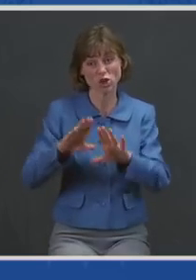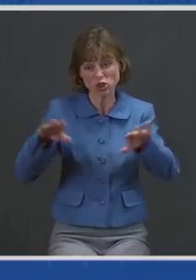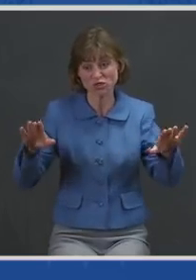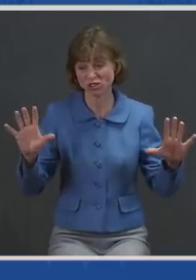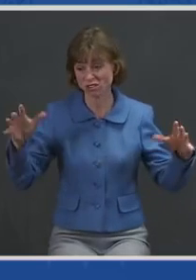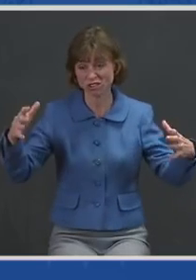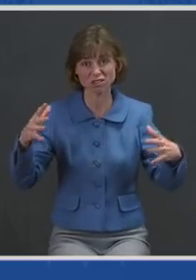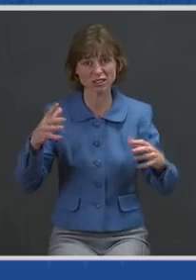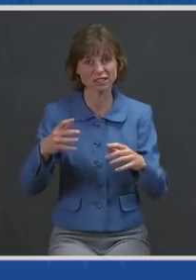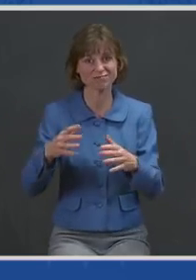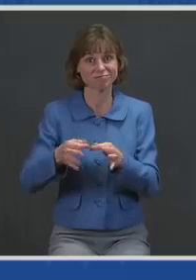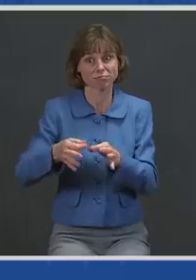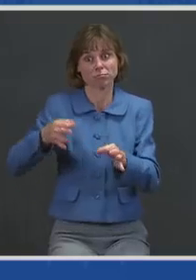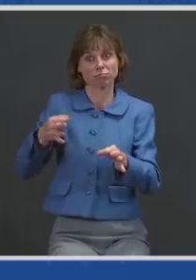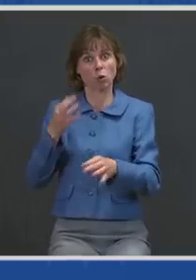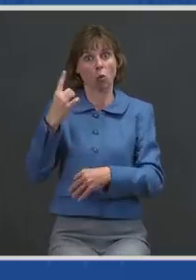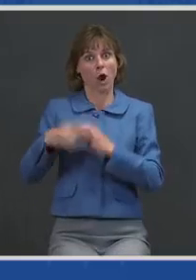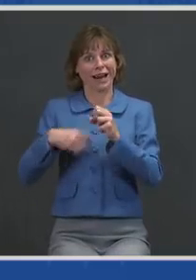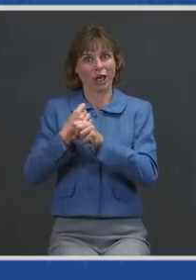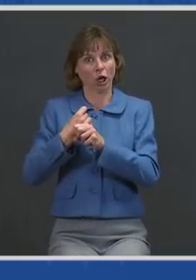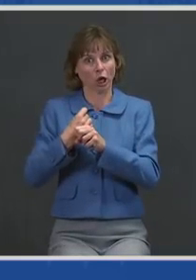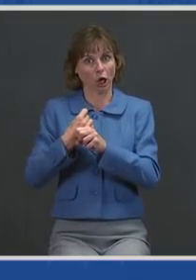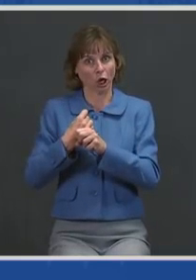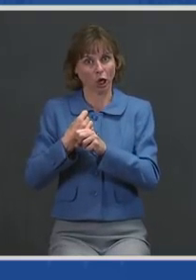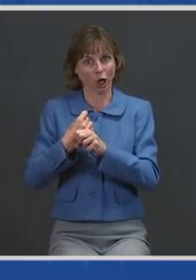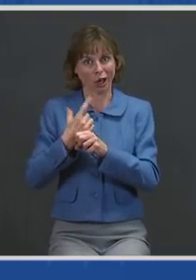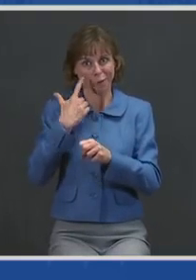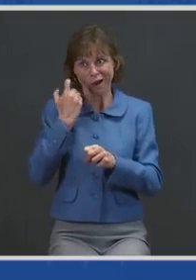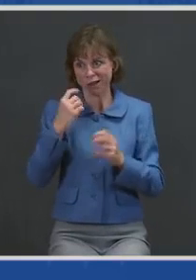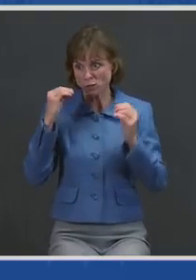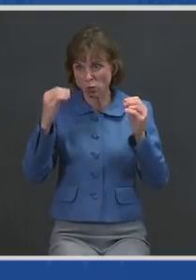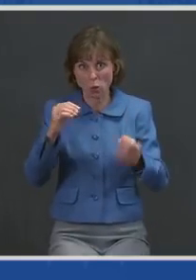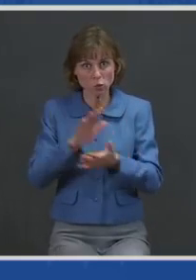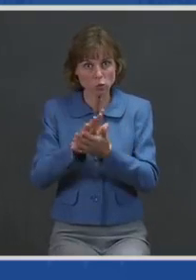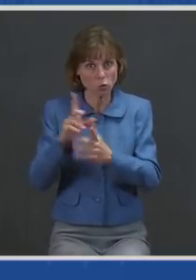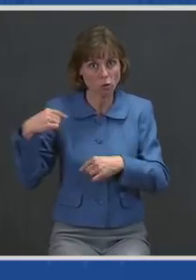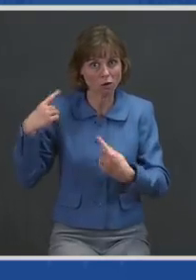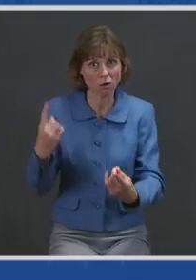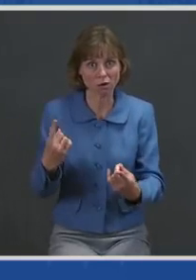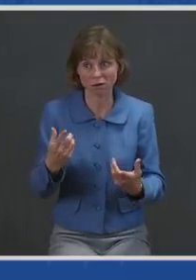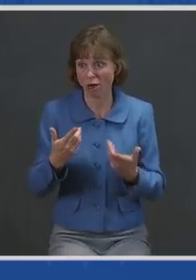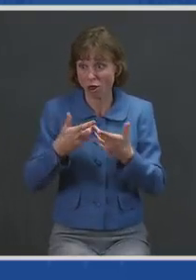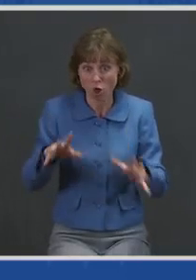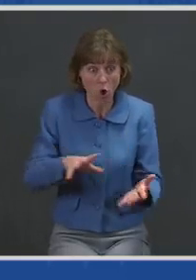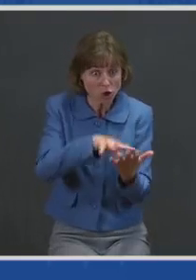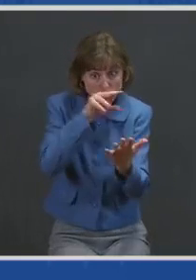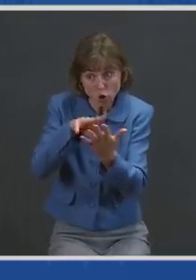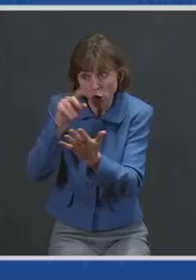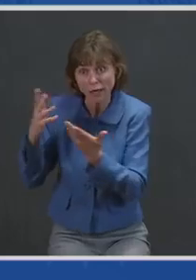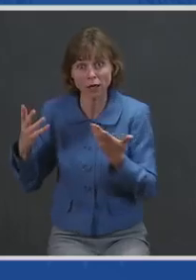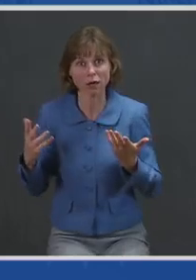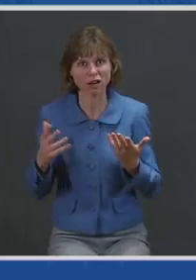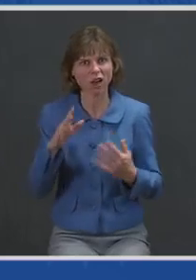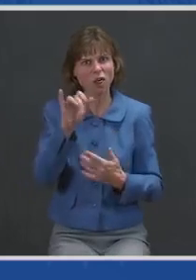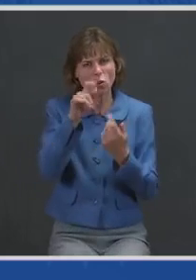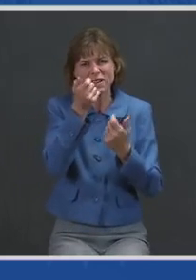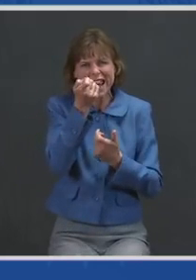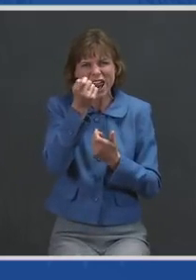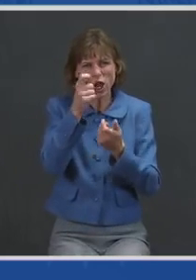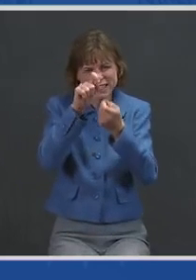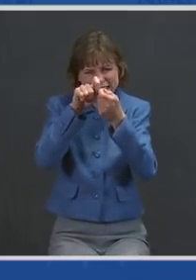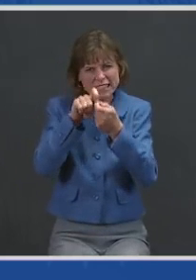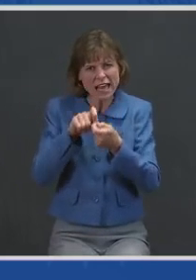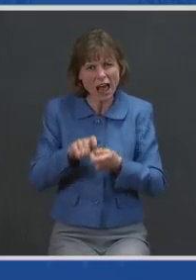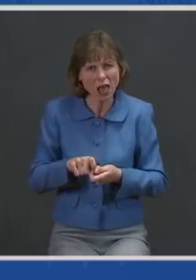been in school because of their loss of learning. It's the details of life that matter the most, and we